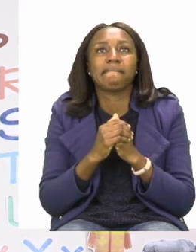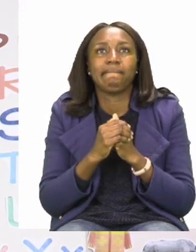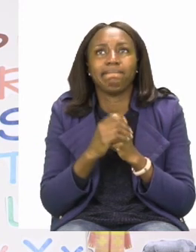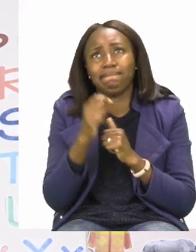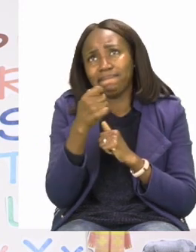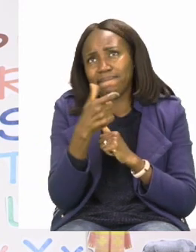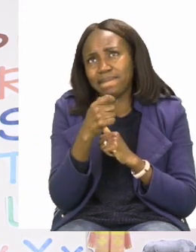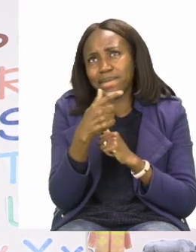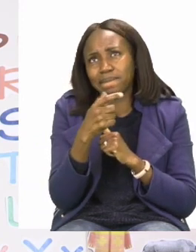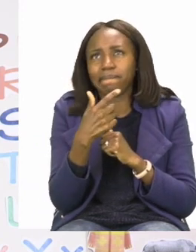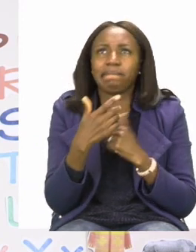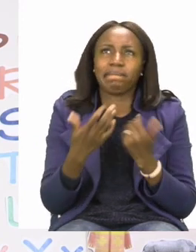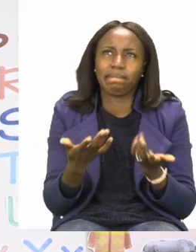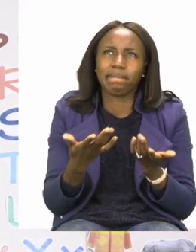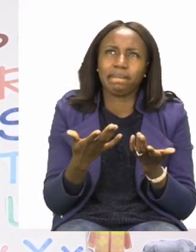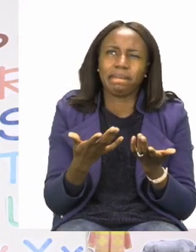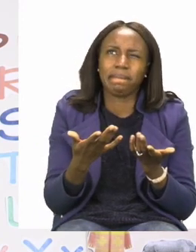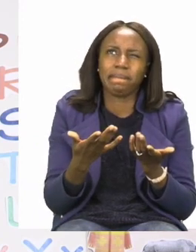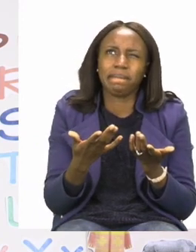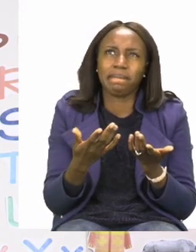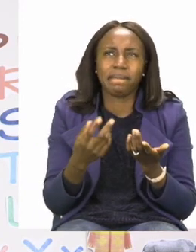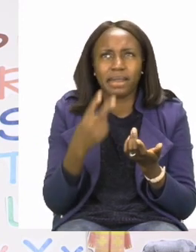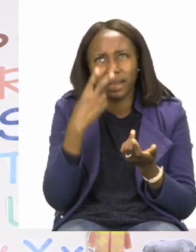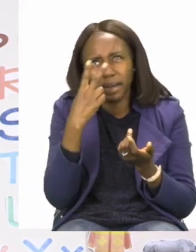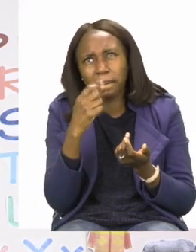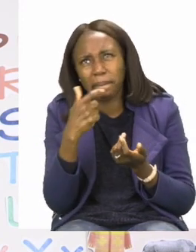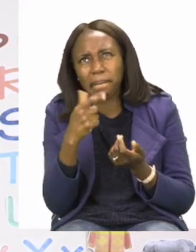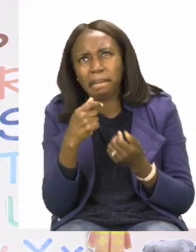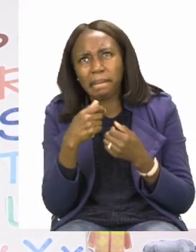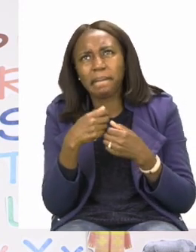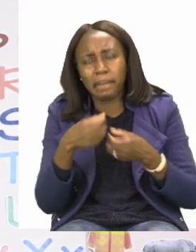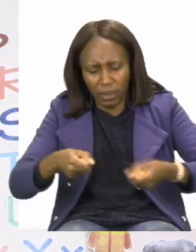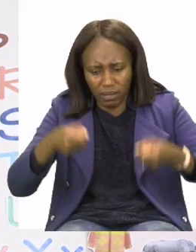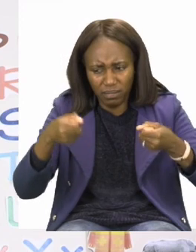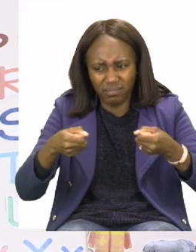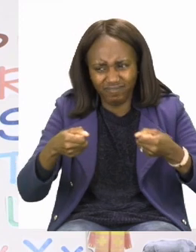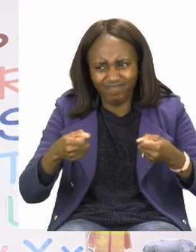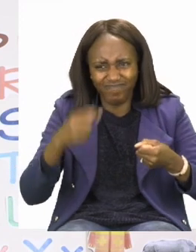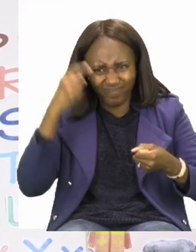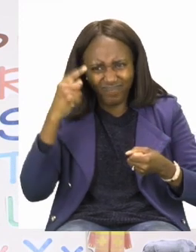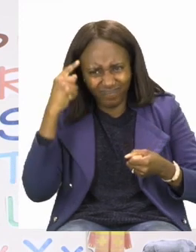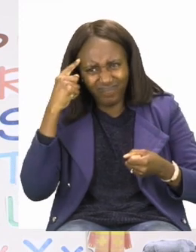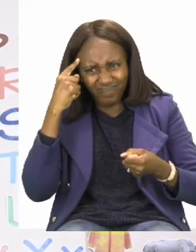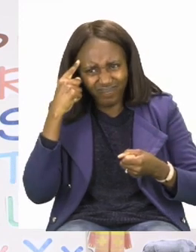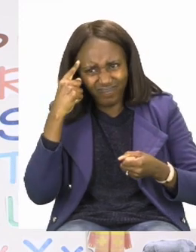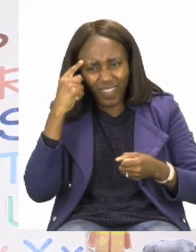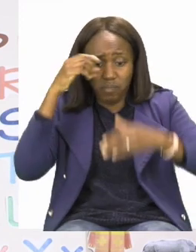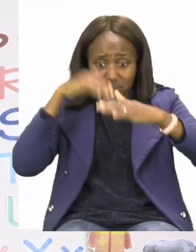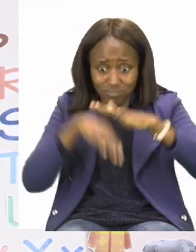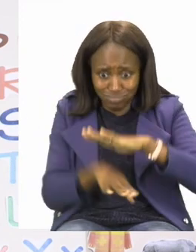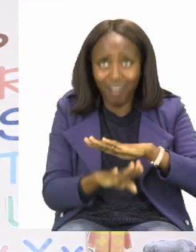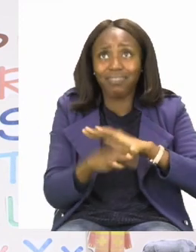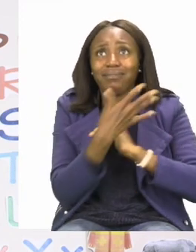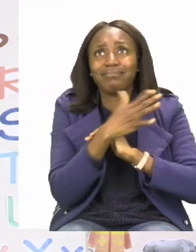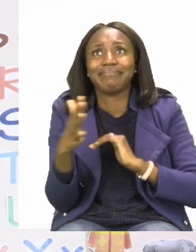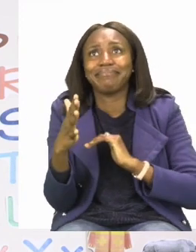Rice? Well, I've seen rice in a pot before. So I think it will sink as well.